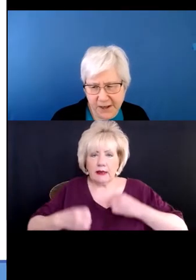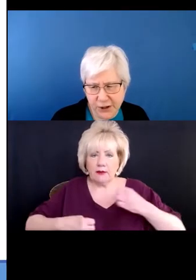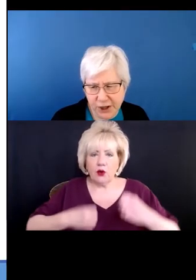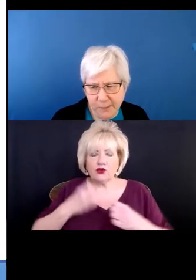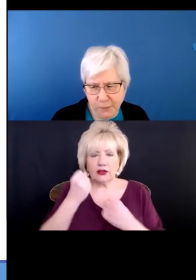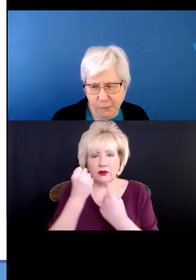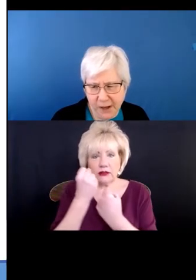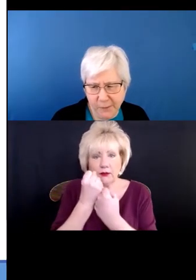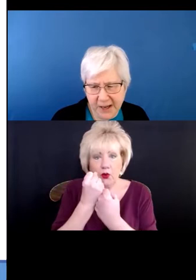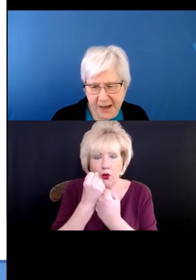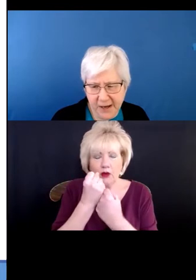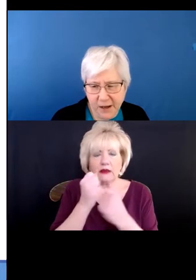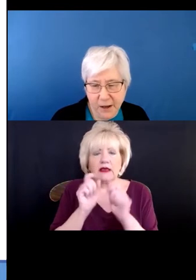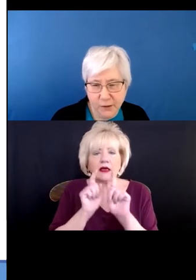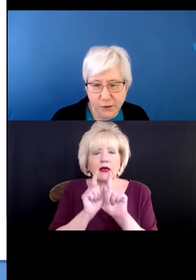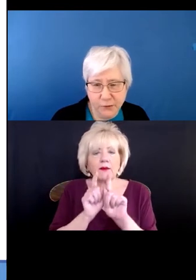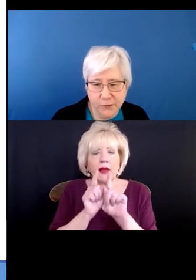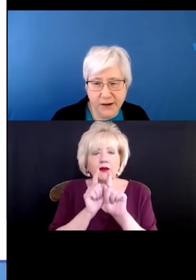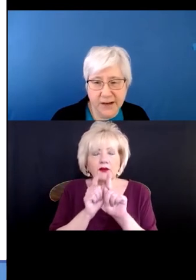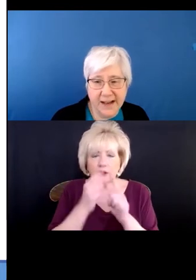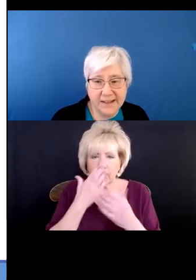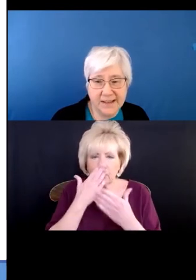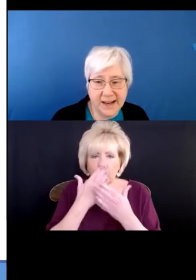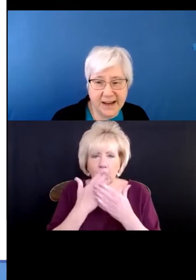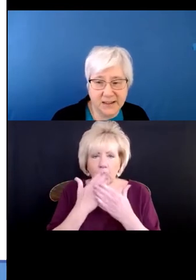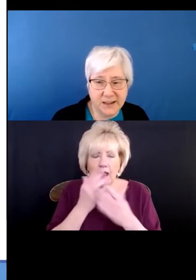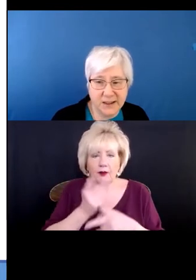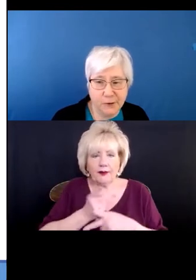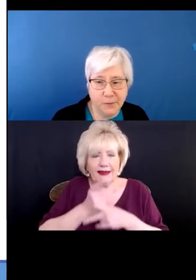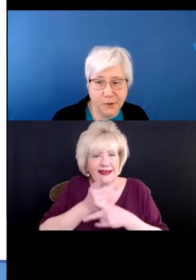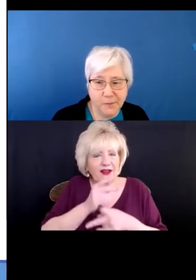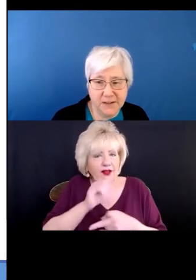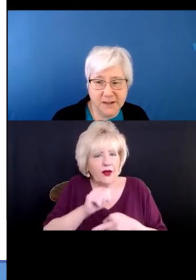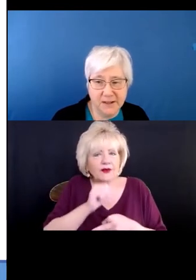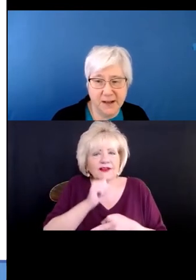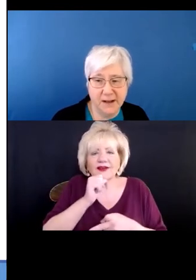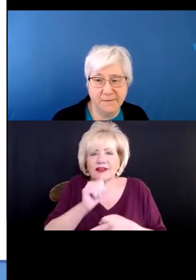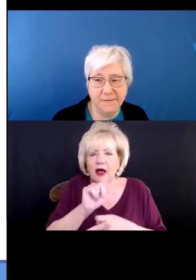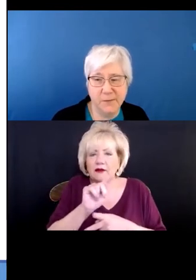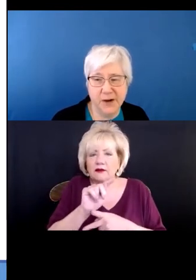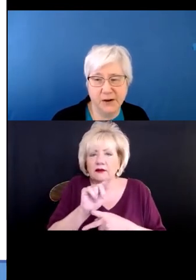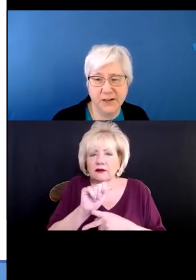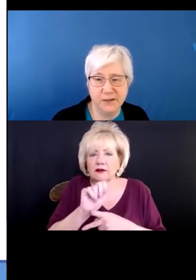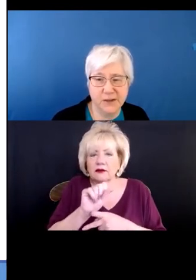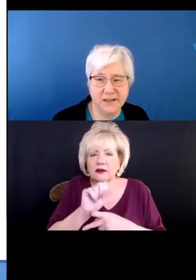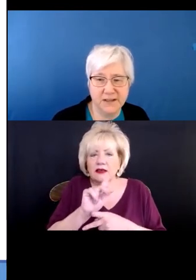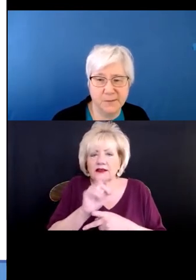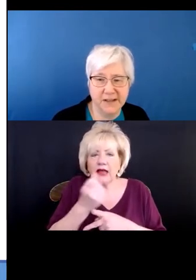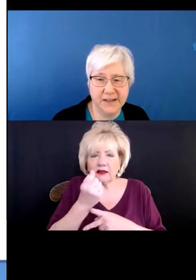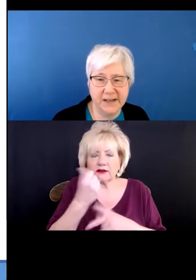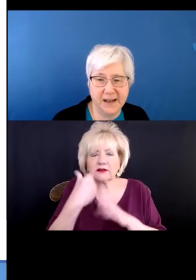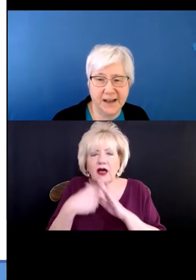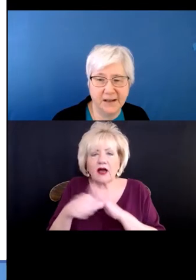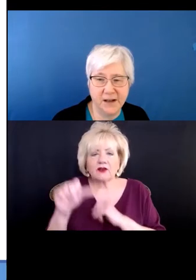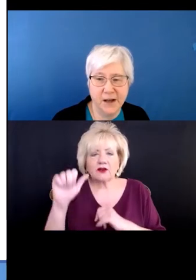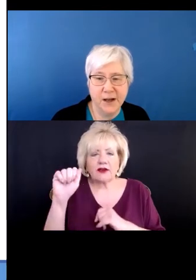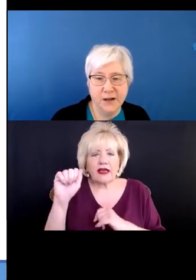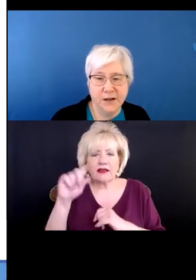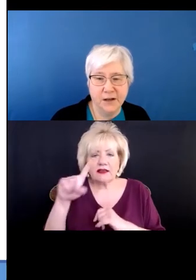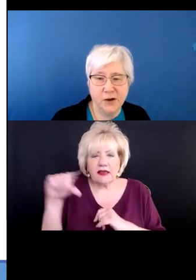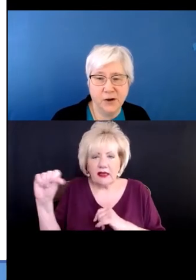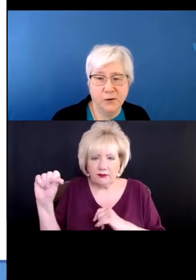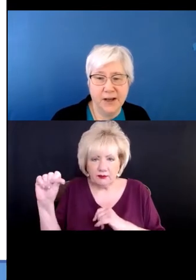companionship, well-being, those are not tasks for purposes of the Americans with Disabilities Act.